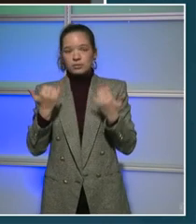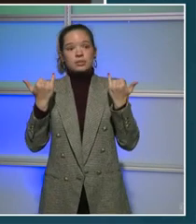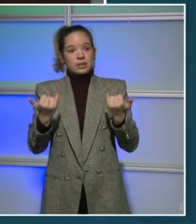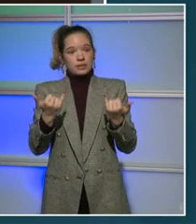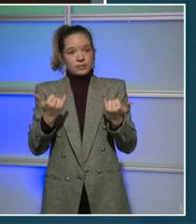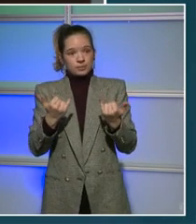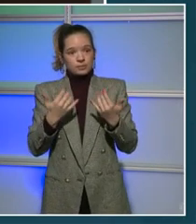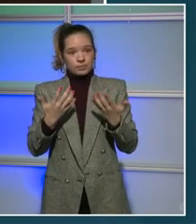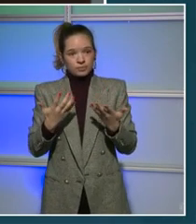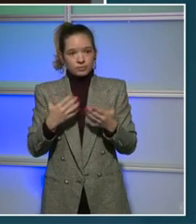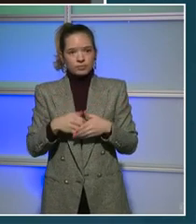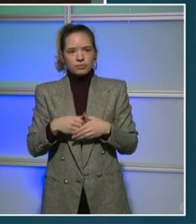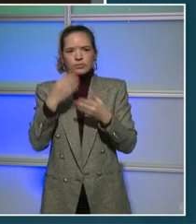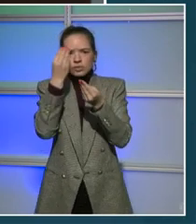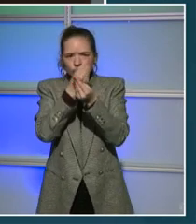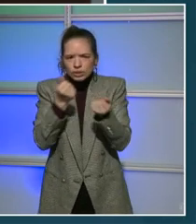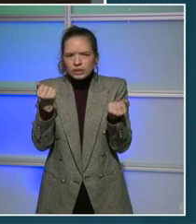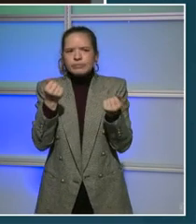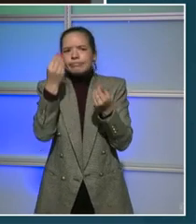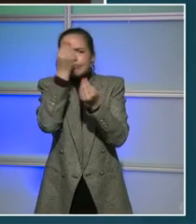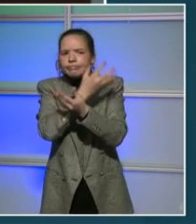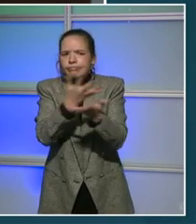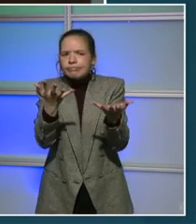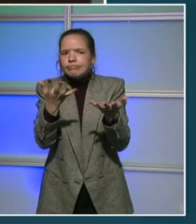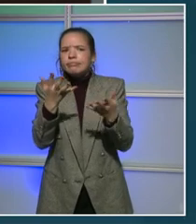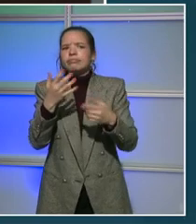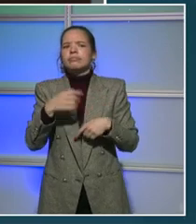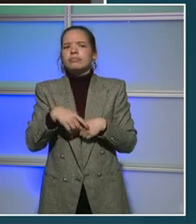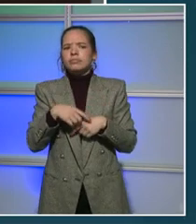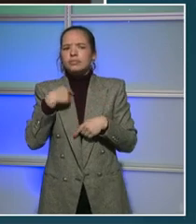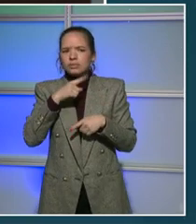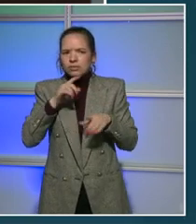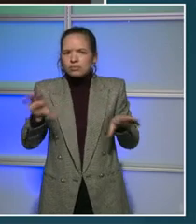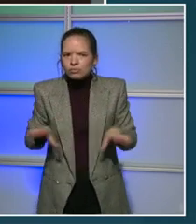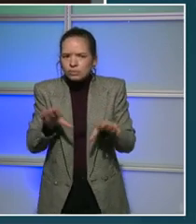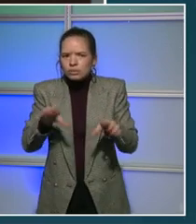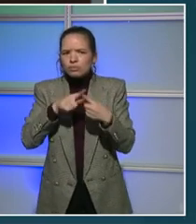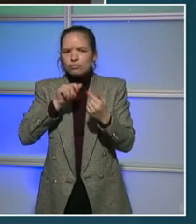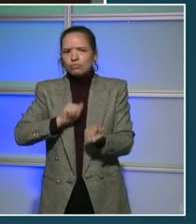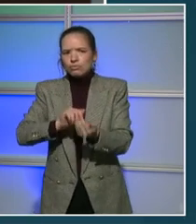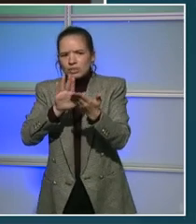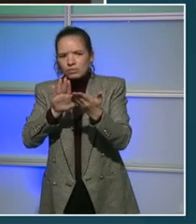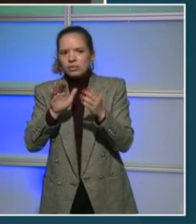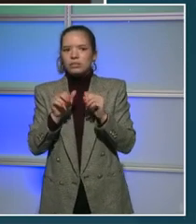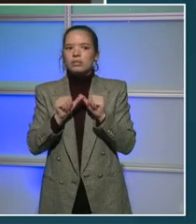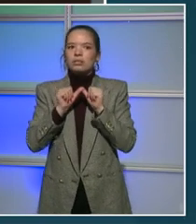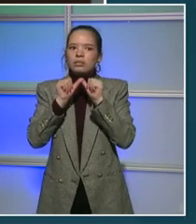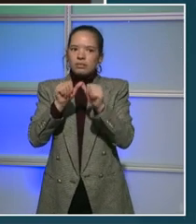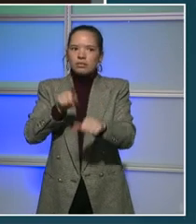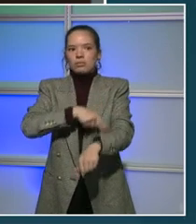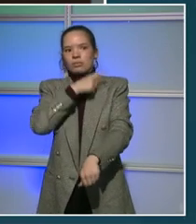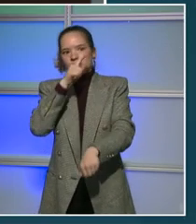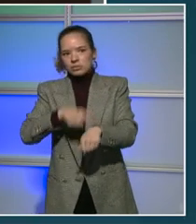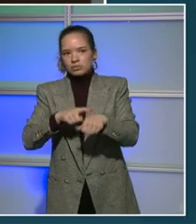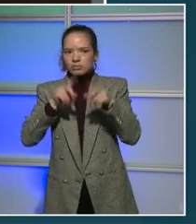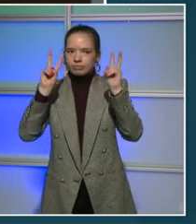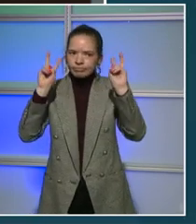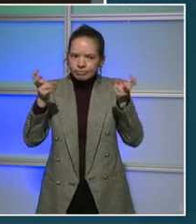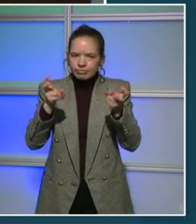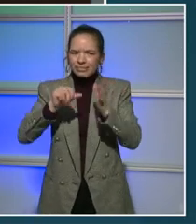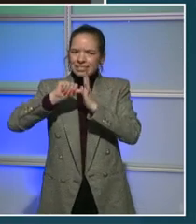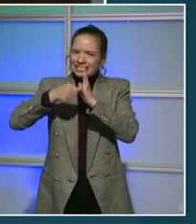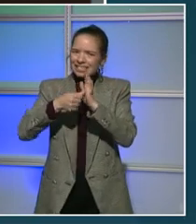you the efforts of our cluster to address long-standing issues confronting district residents while stressing the importance of continued